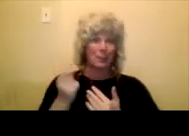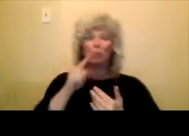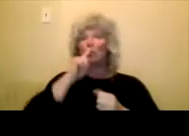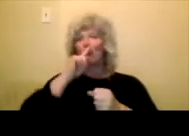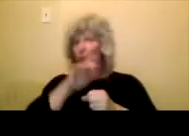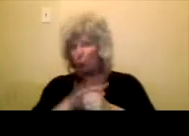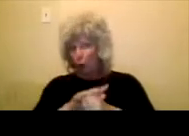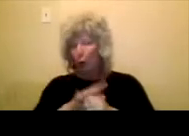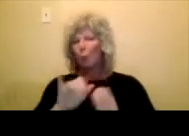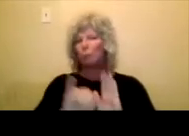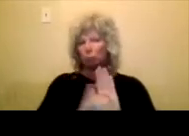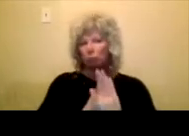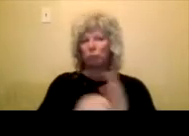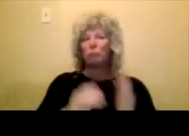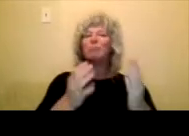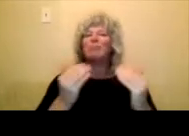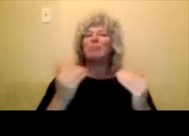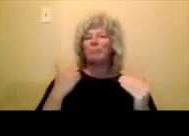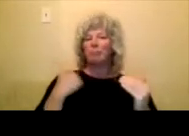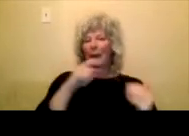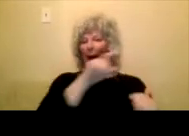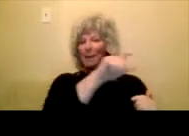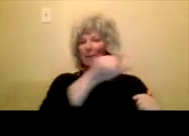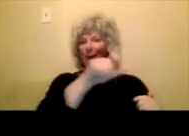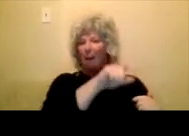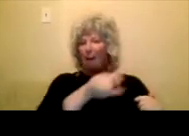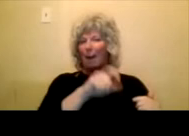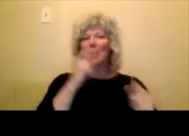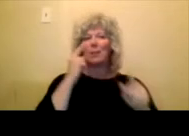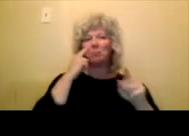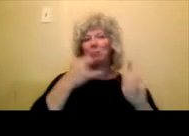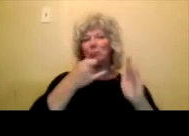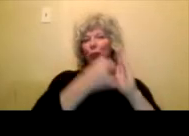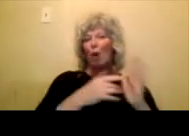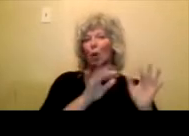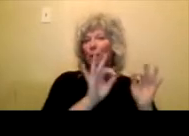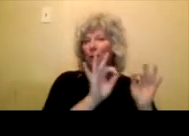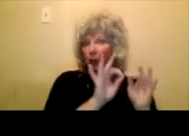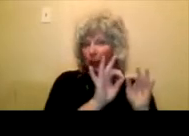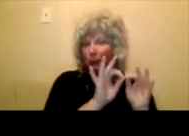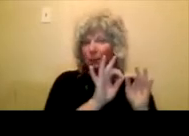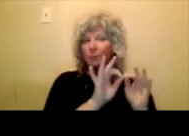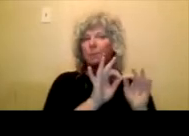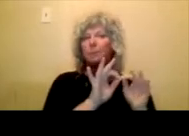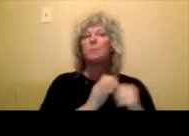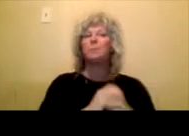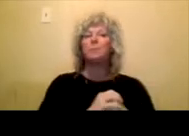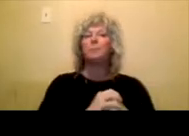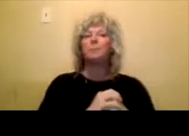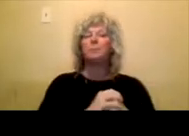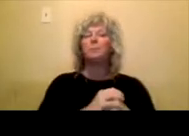obviously artist fees. So, um, um, you have your revenues and then your expenses. Um,